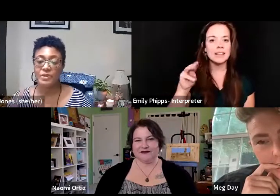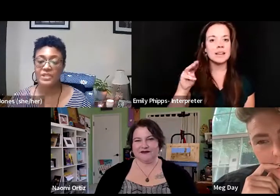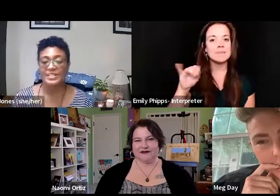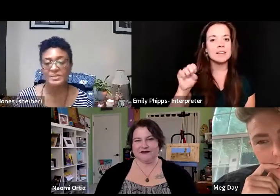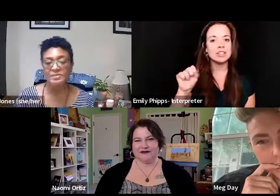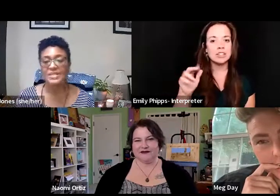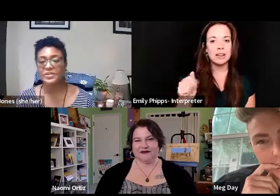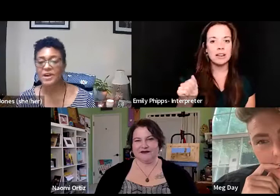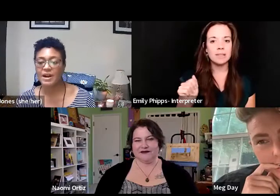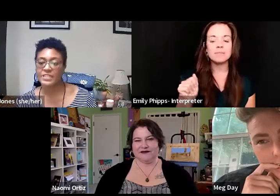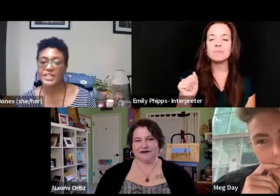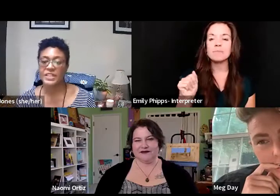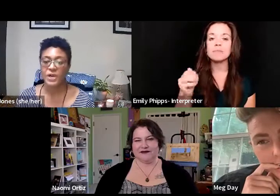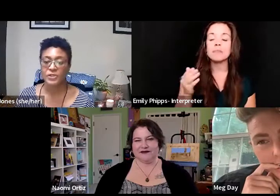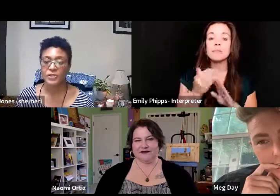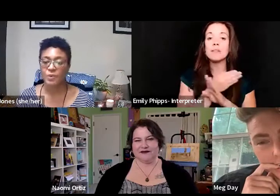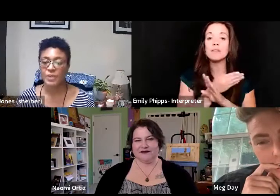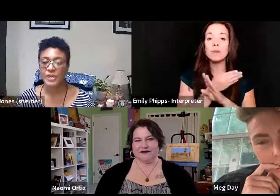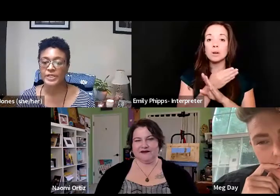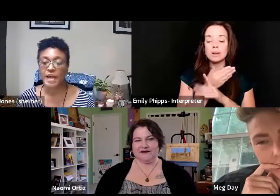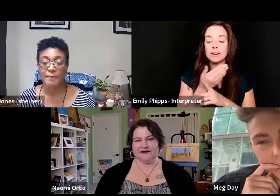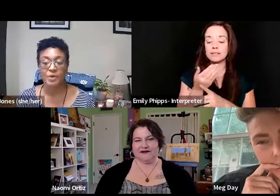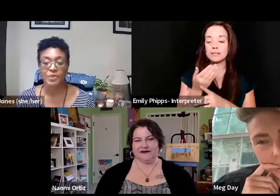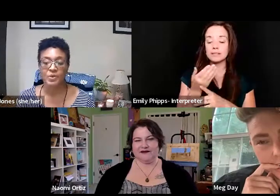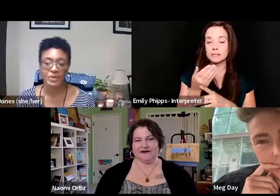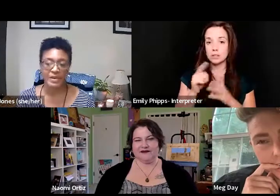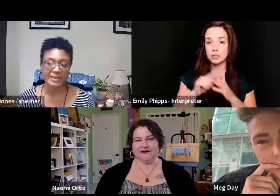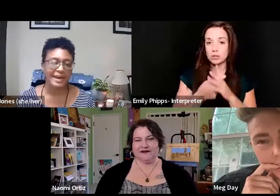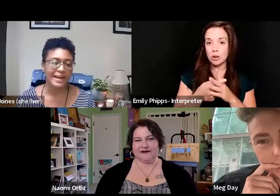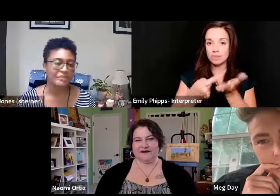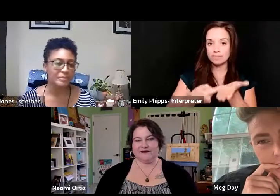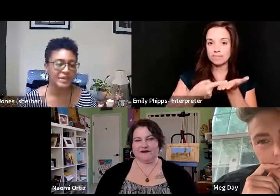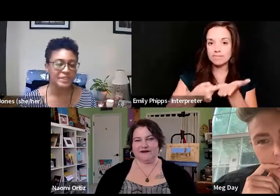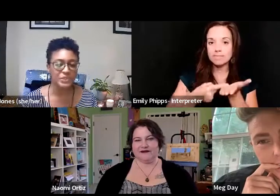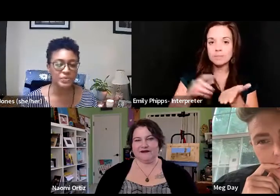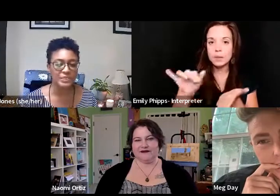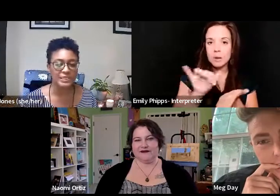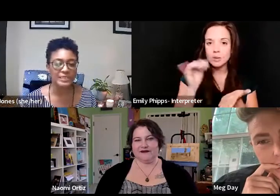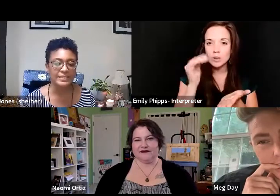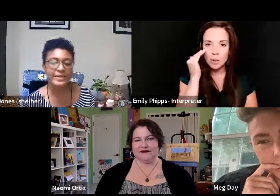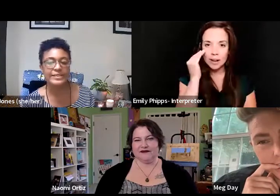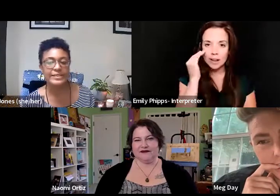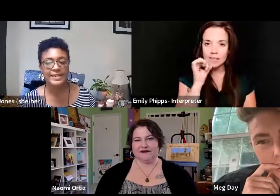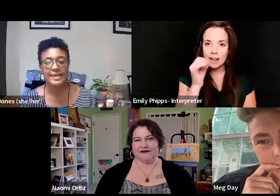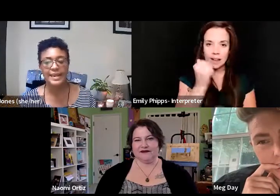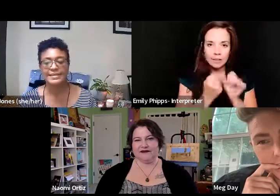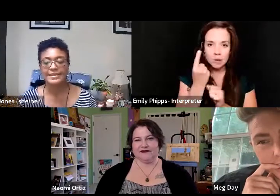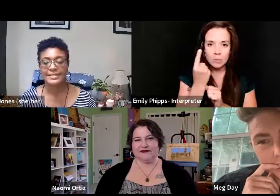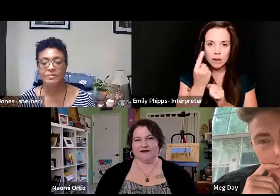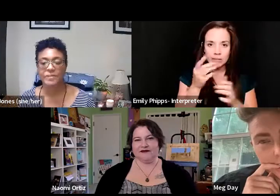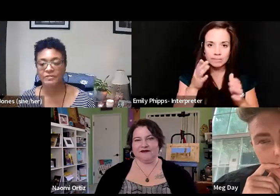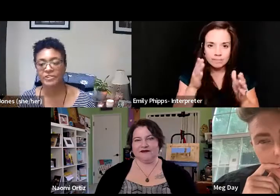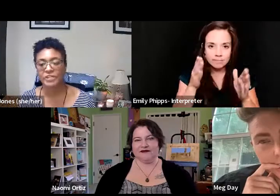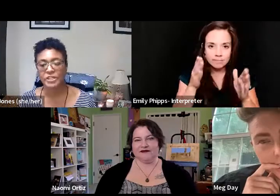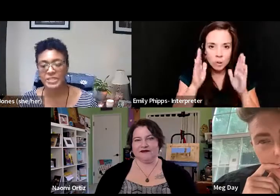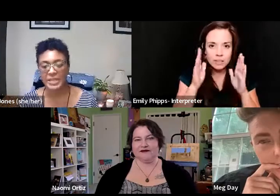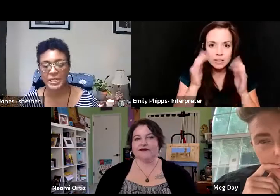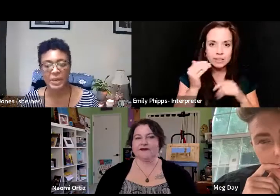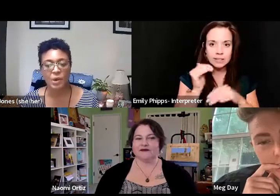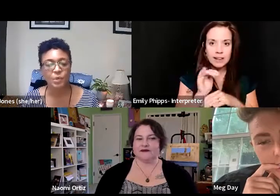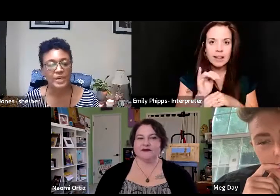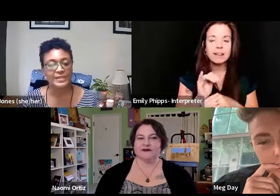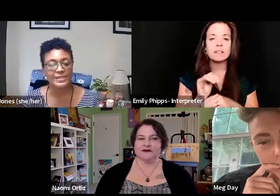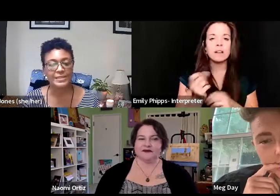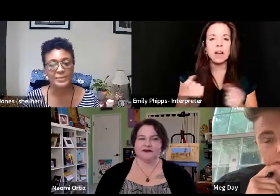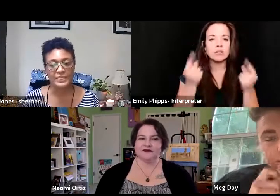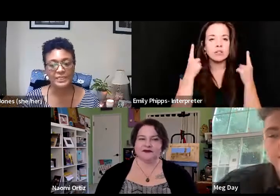Before we get into media conversation, also want, I'm also aware that not everybody tuning in today has the same level of understanding